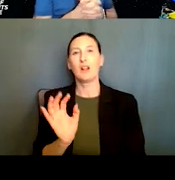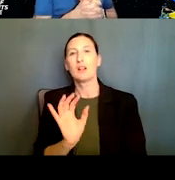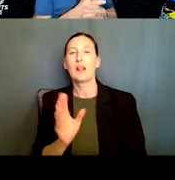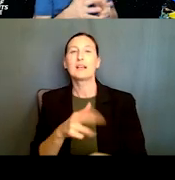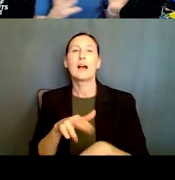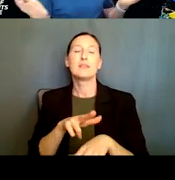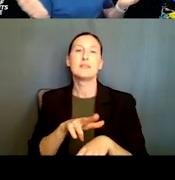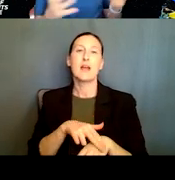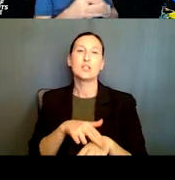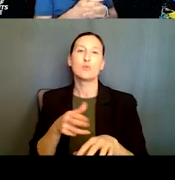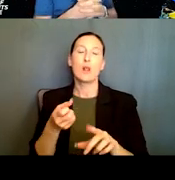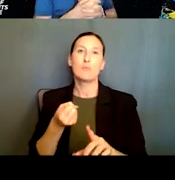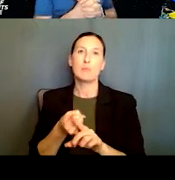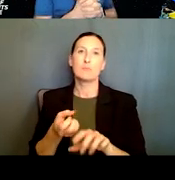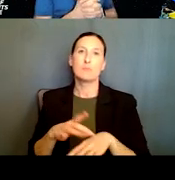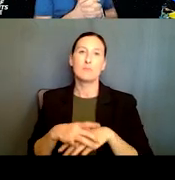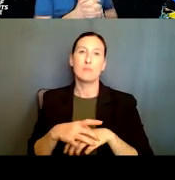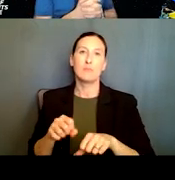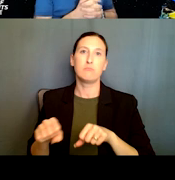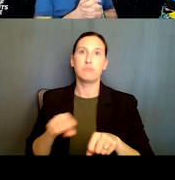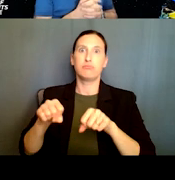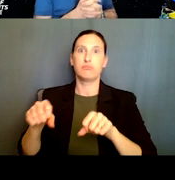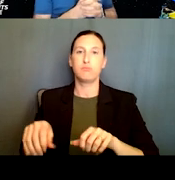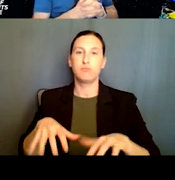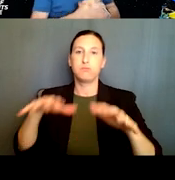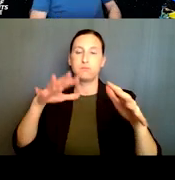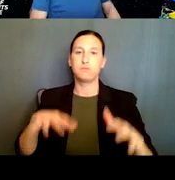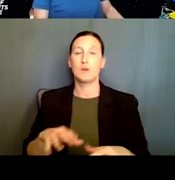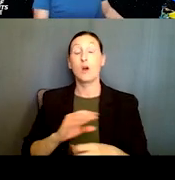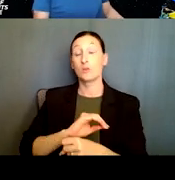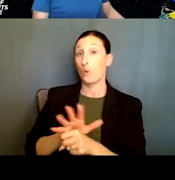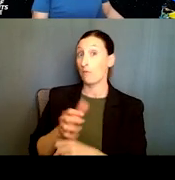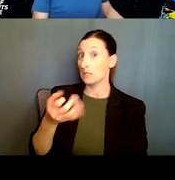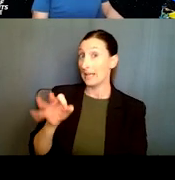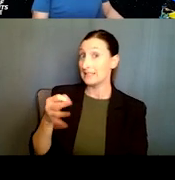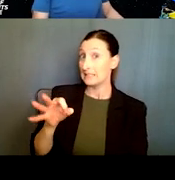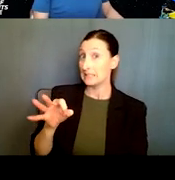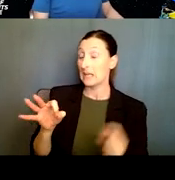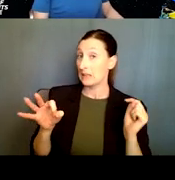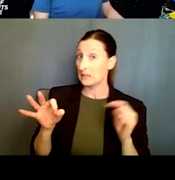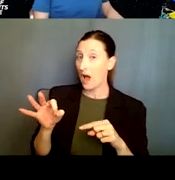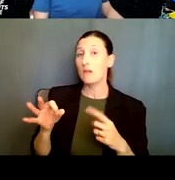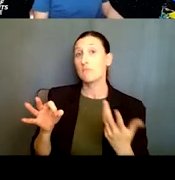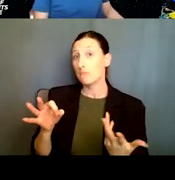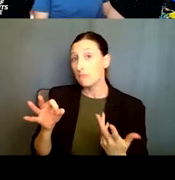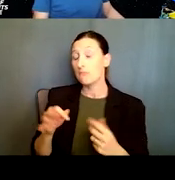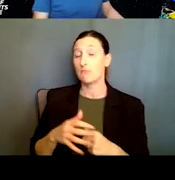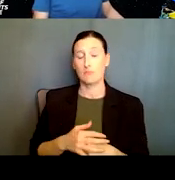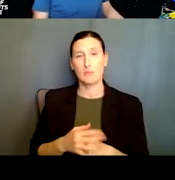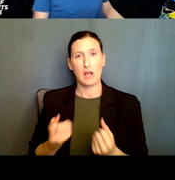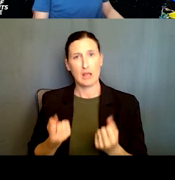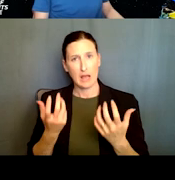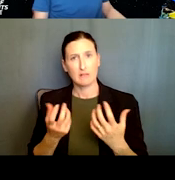uh, pandemics, uh, COVID-19 was, uh, um, something that, uh, triggered a lot of, uh,